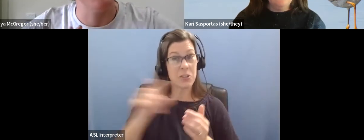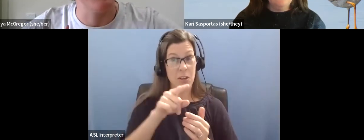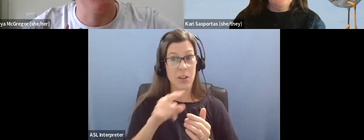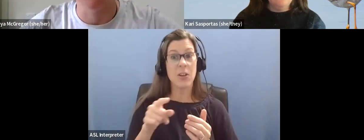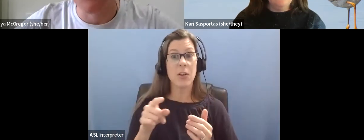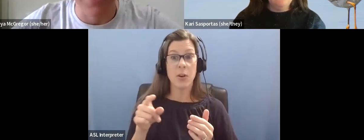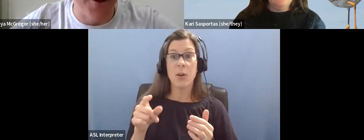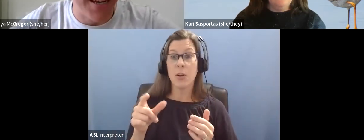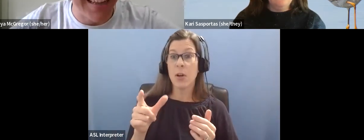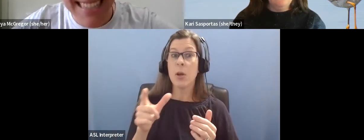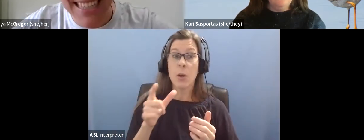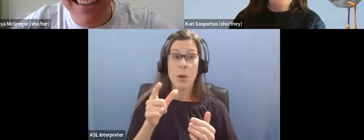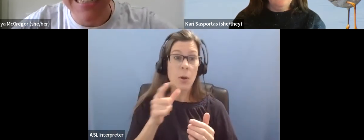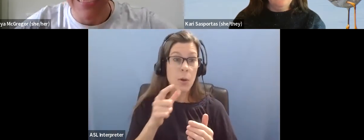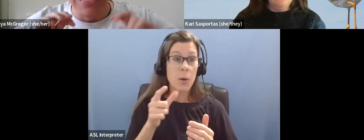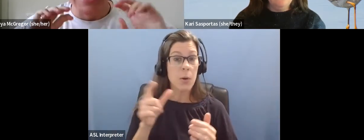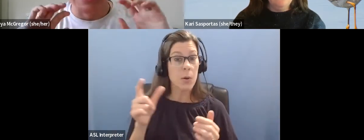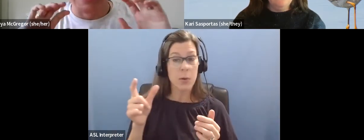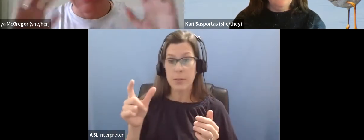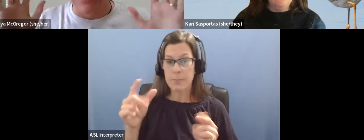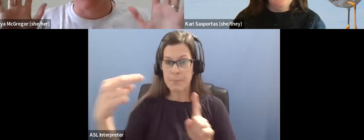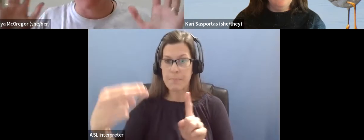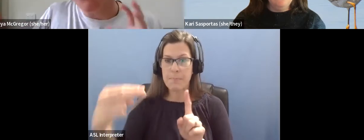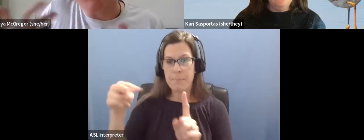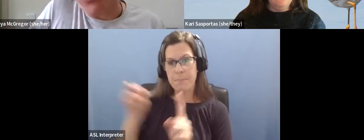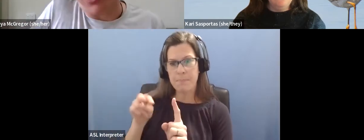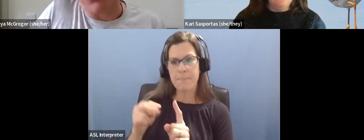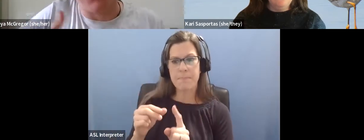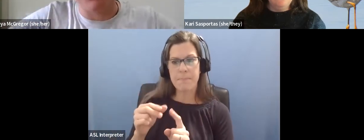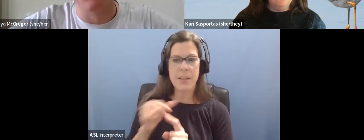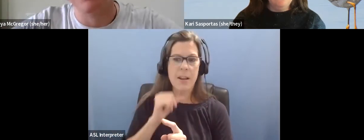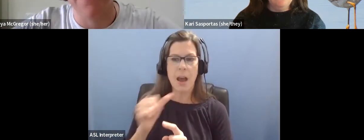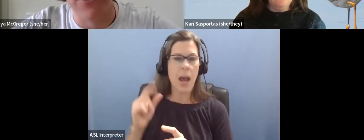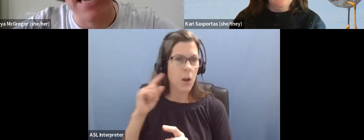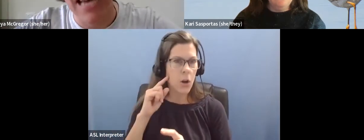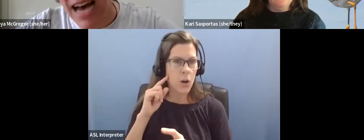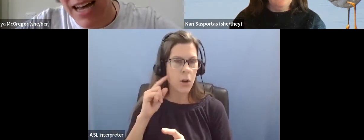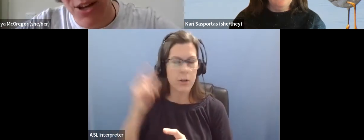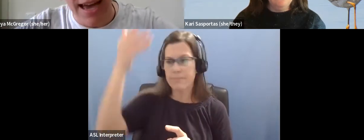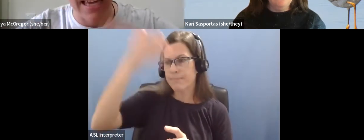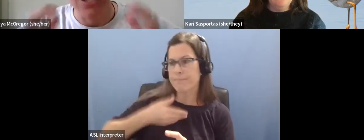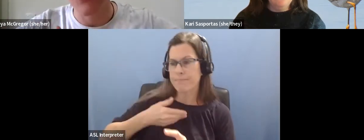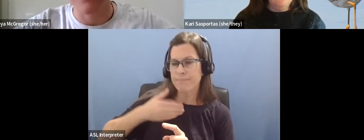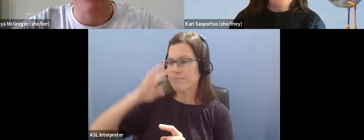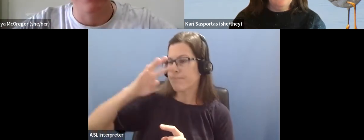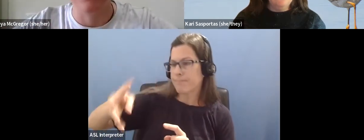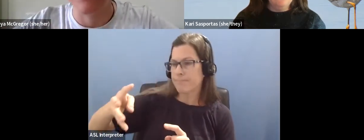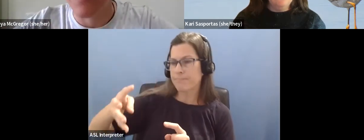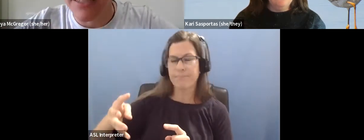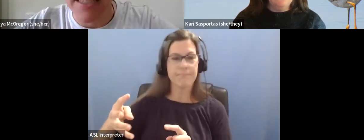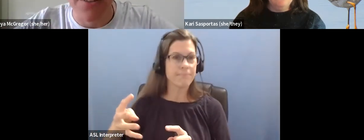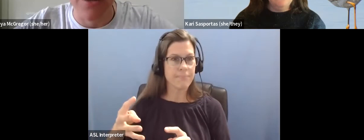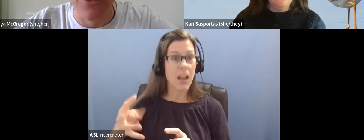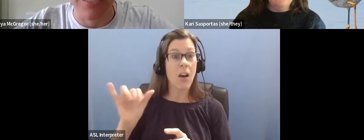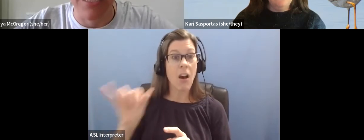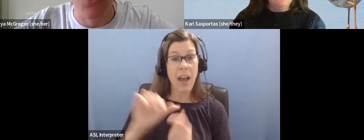voices are not being heard in this series and how you might work to ensure that their voices are included and their